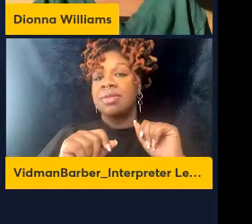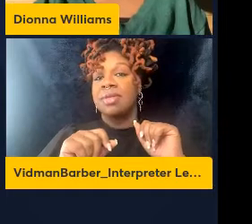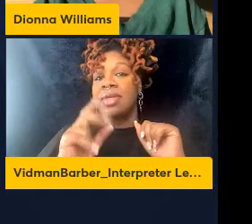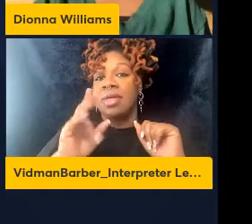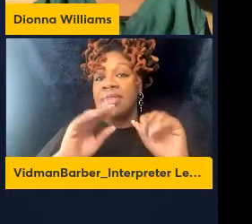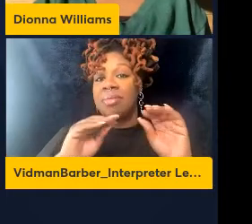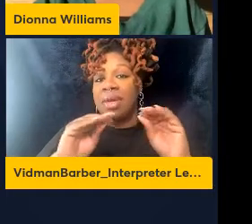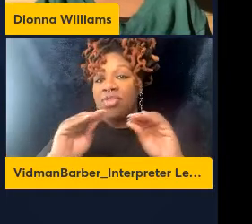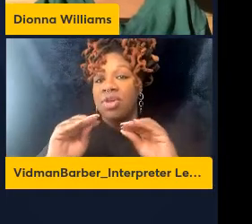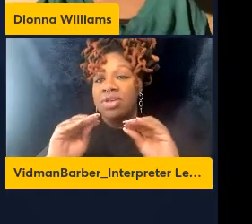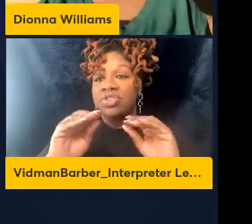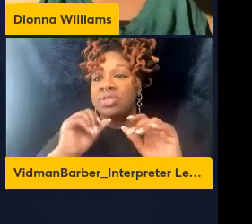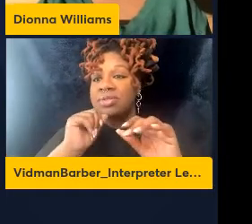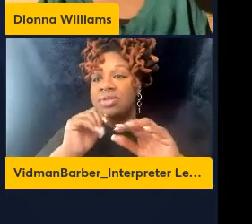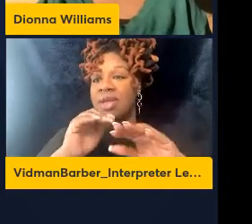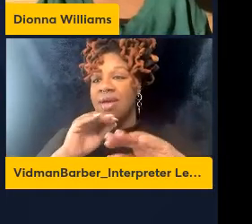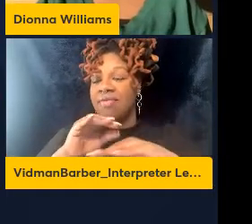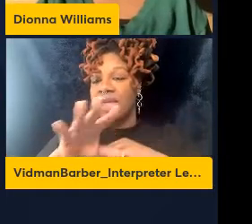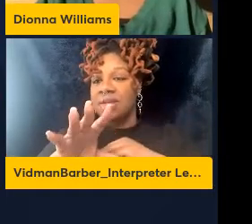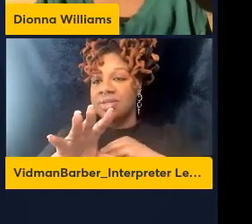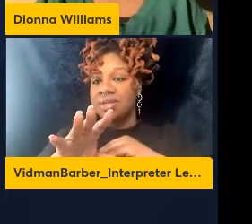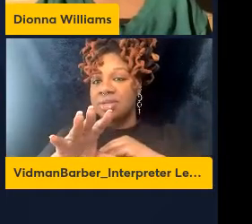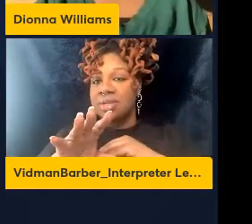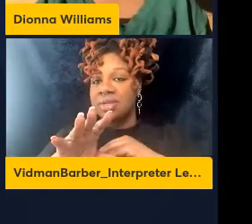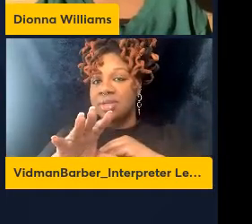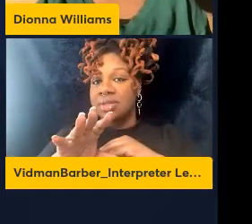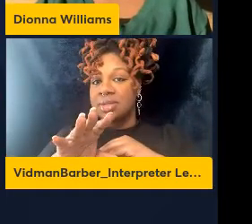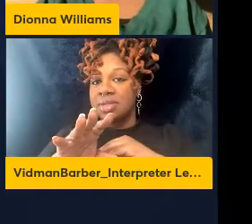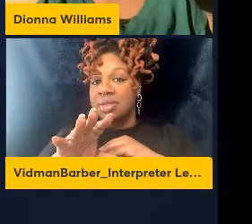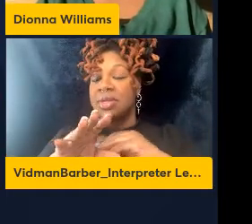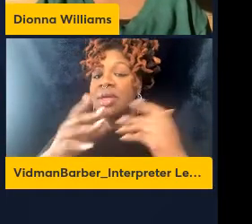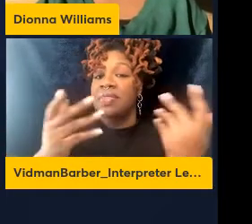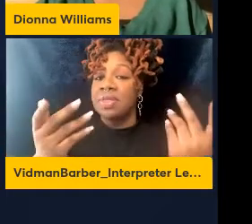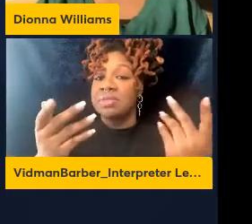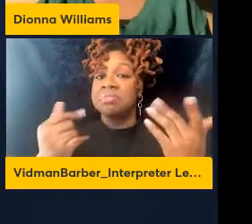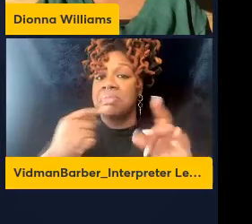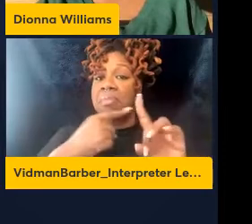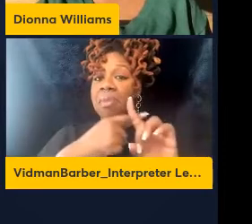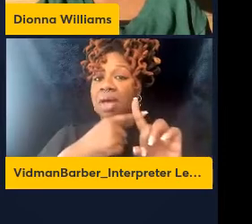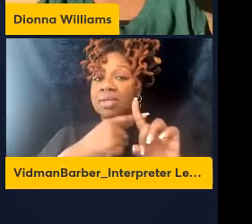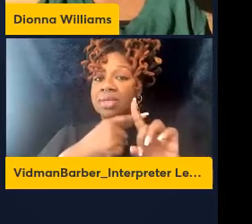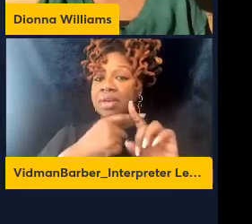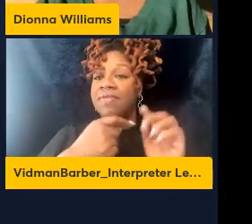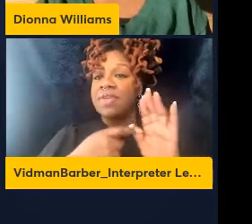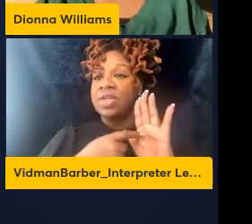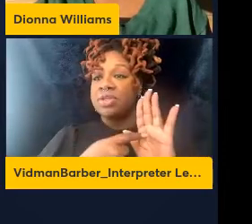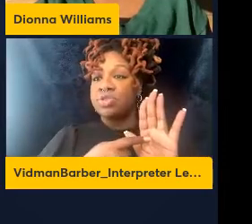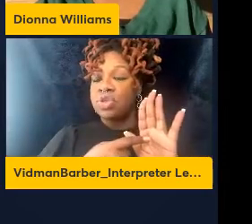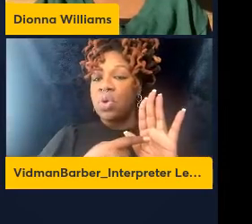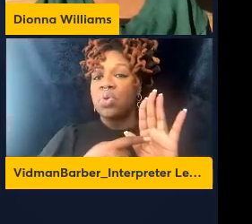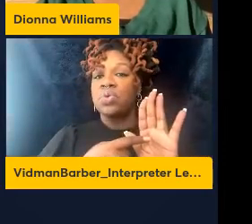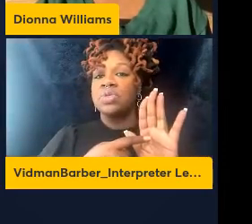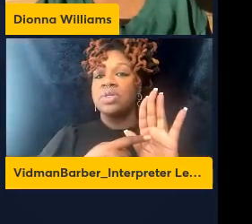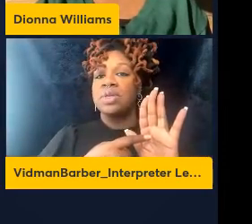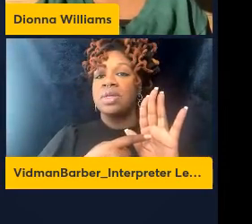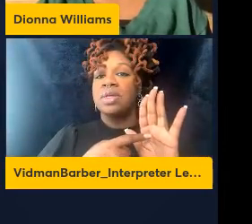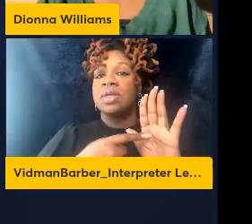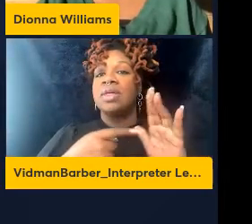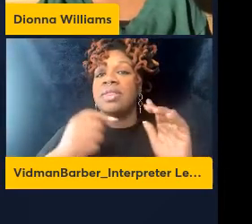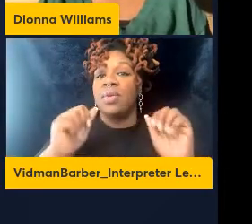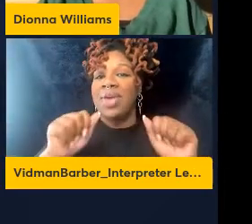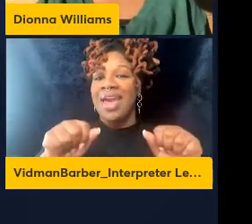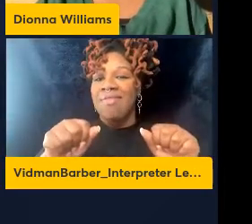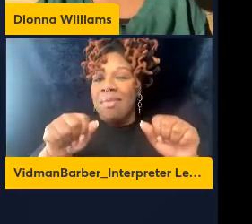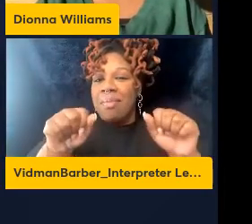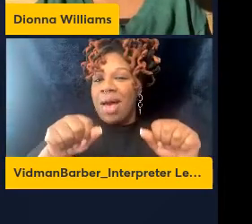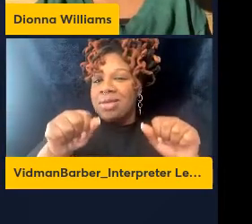is unaffected. So this is quite promising, and it shows that we have a potential therapeutic target to inhibit myonocyte migration across the